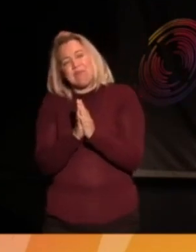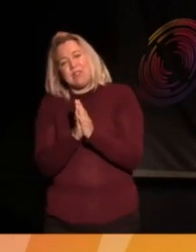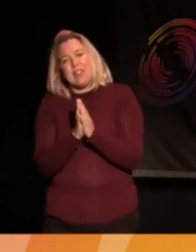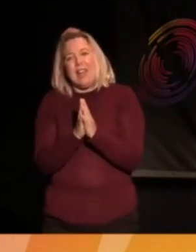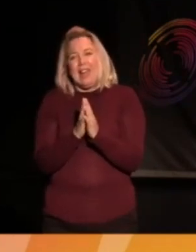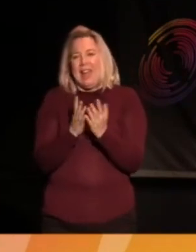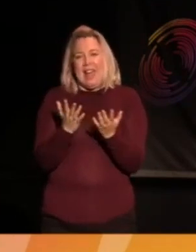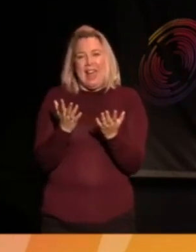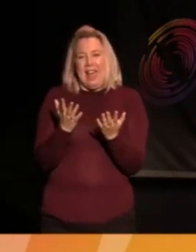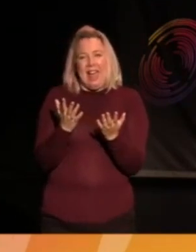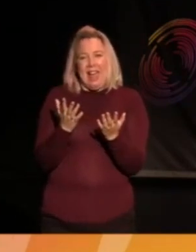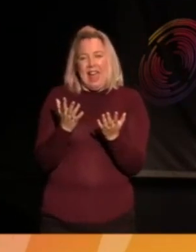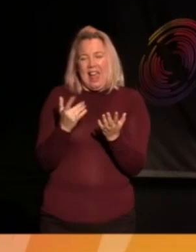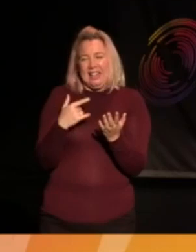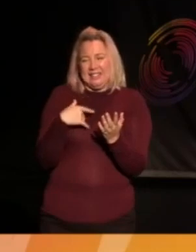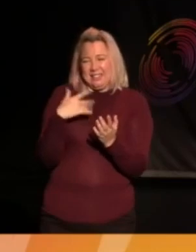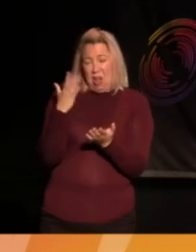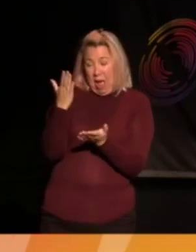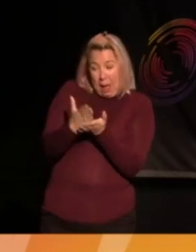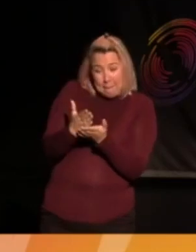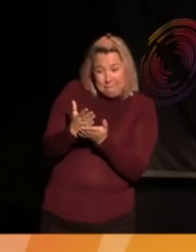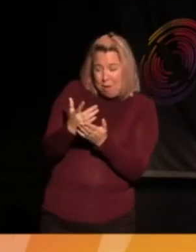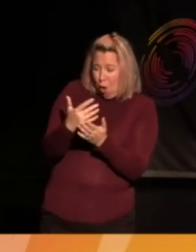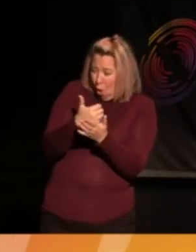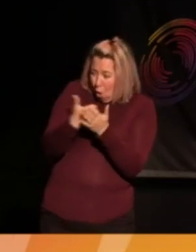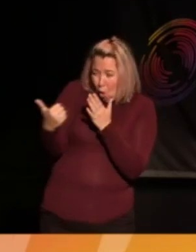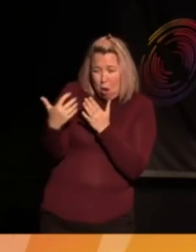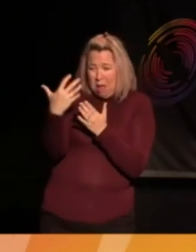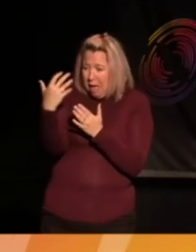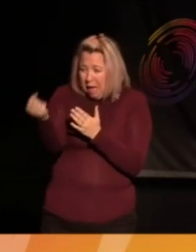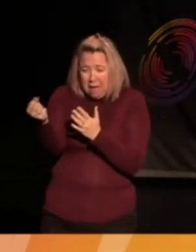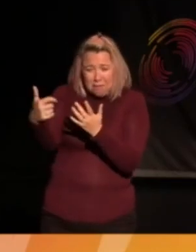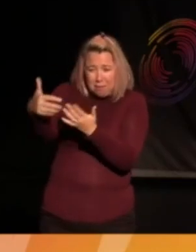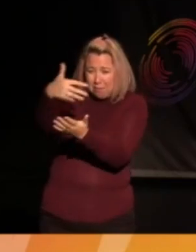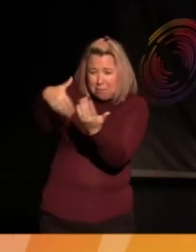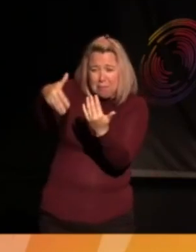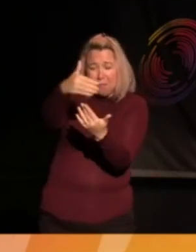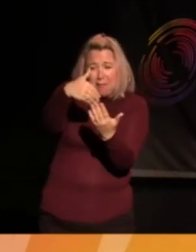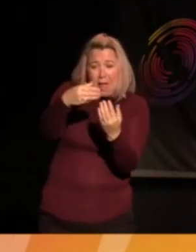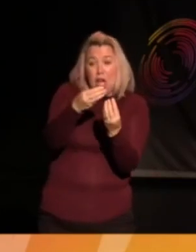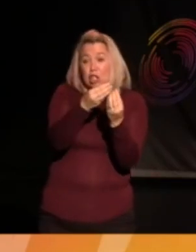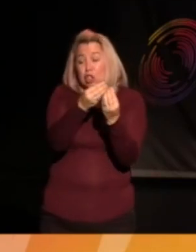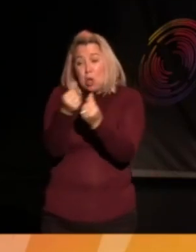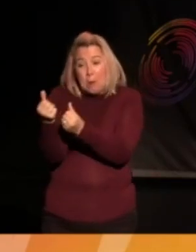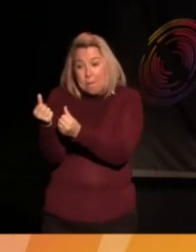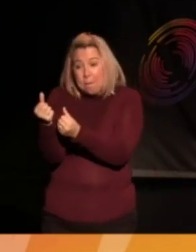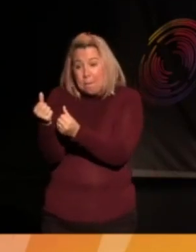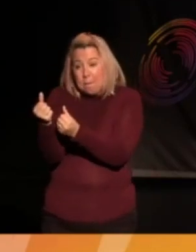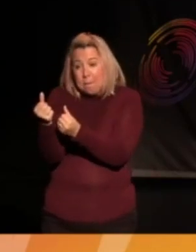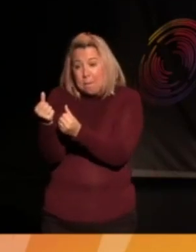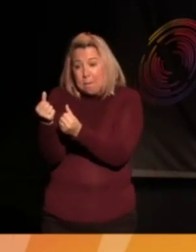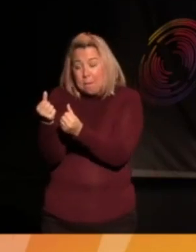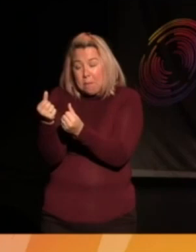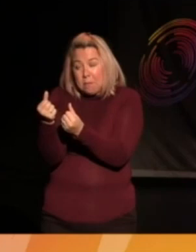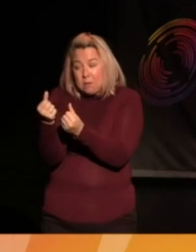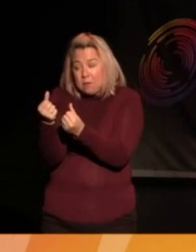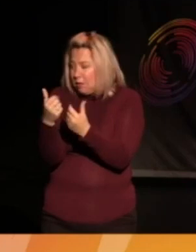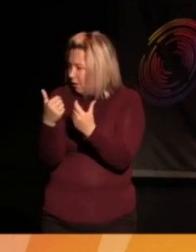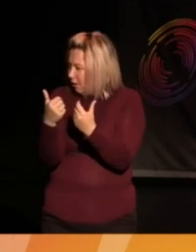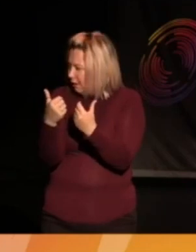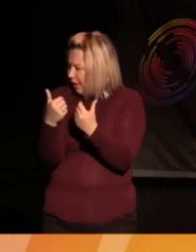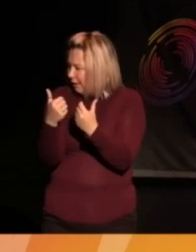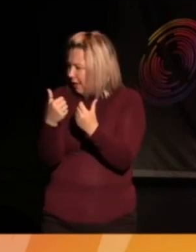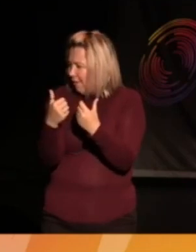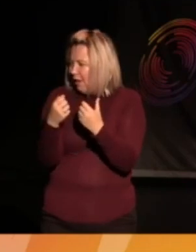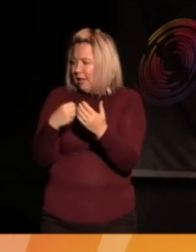of like a false nirvana, if you know what I mean. Oh, this city gets everything. I think some of the Scandinavian cities get close, I think some of them are, but you